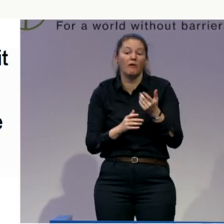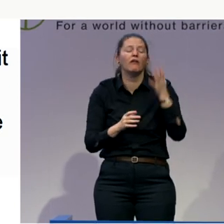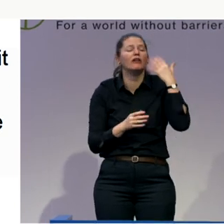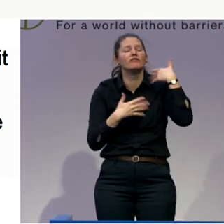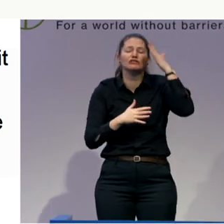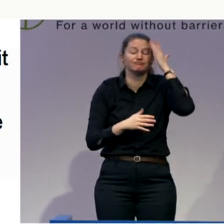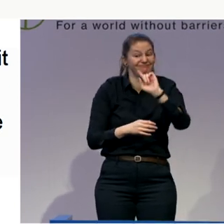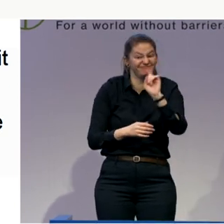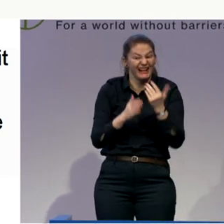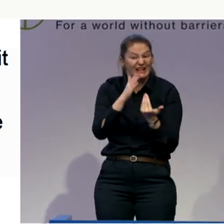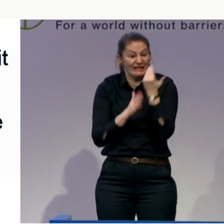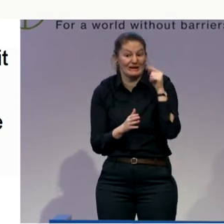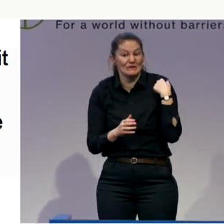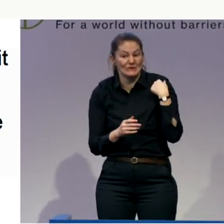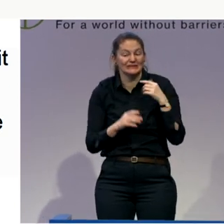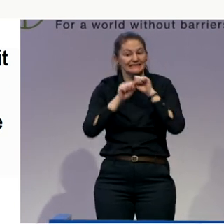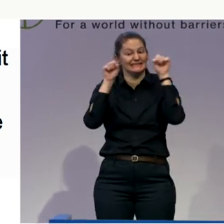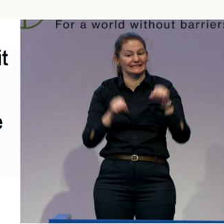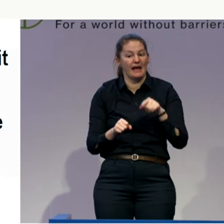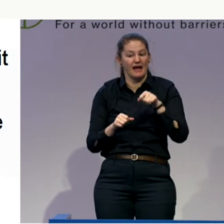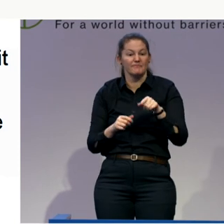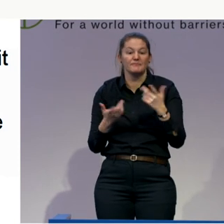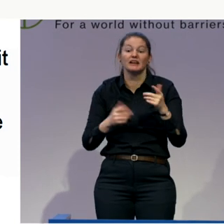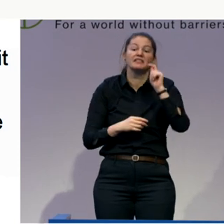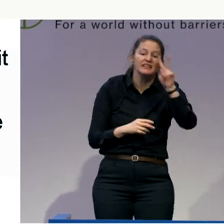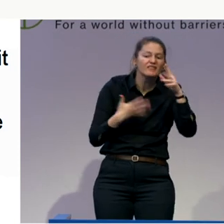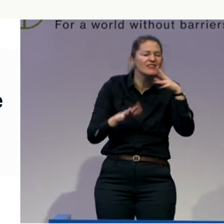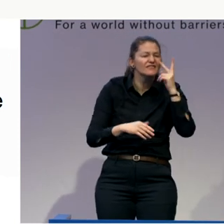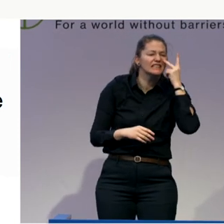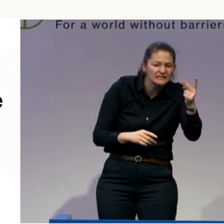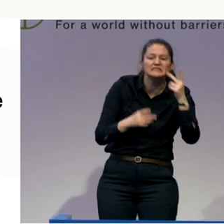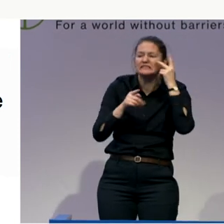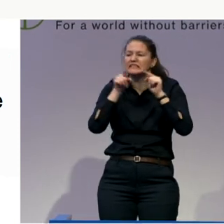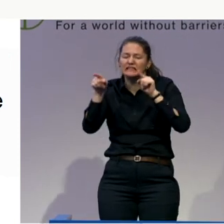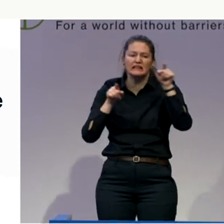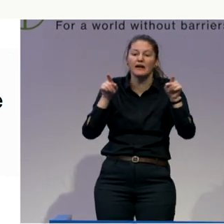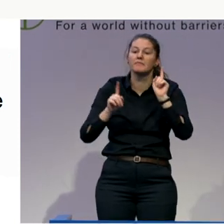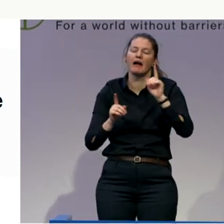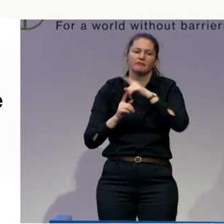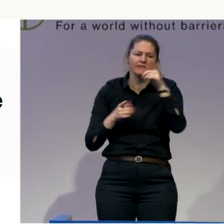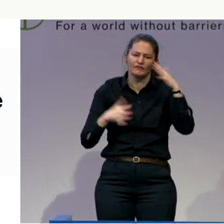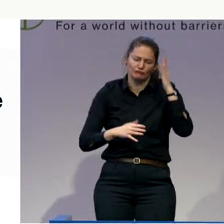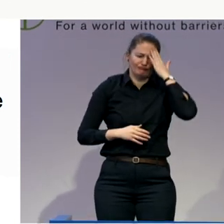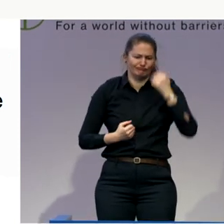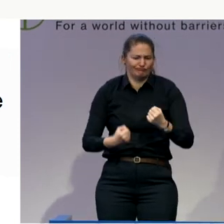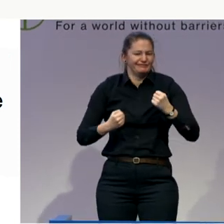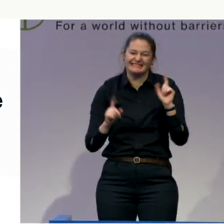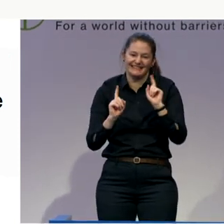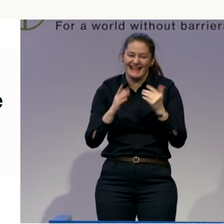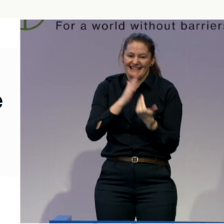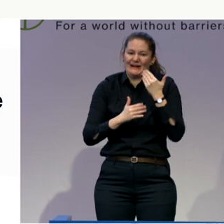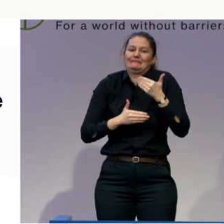don't have the metaphor for understanding. And I want to leave you with one metaphor which works. Not master and servant.